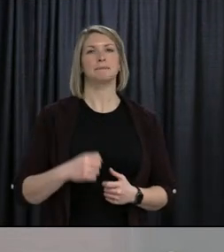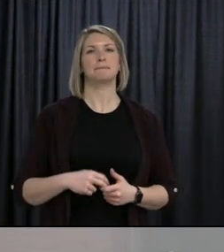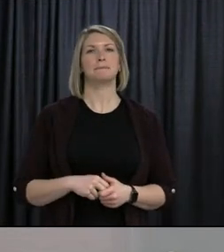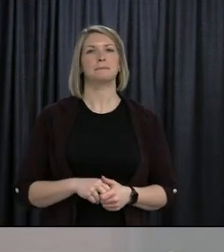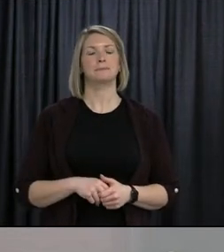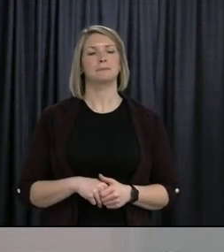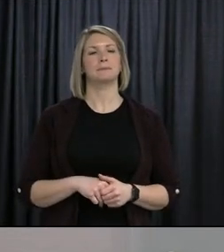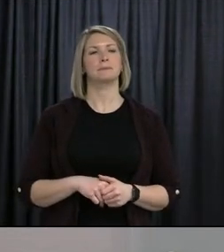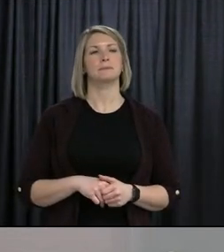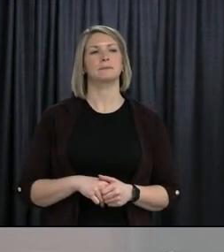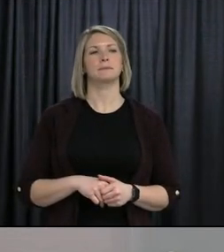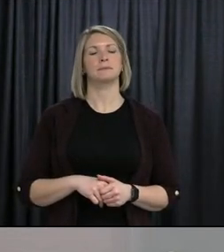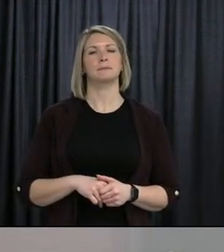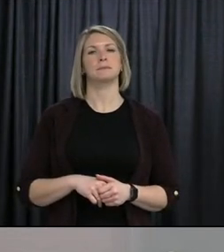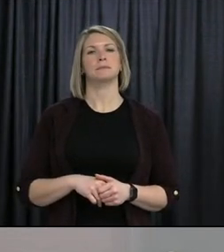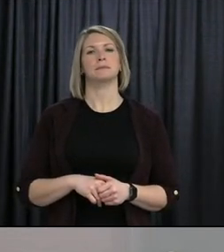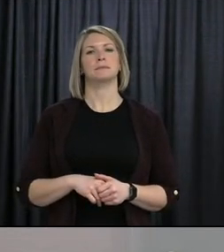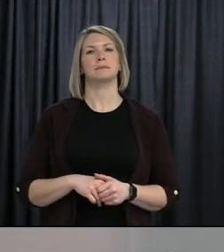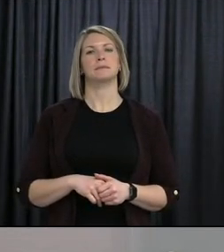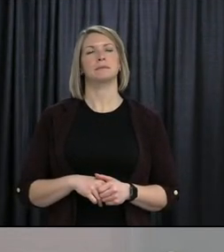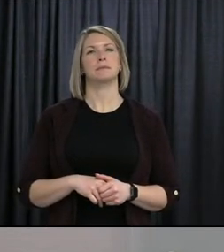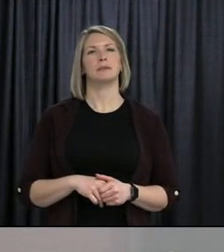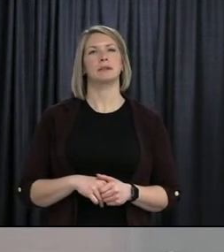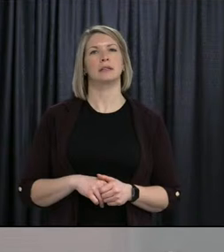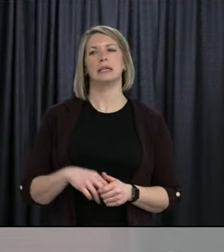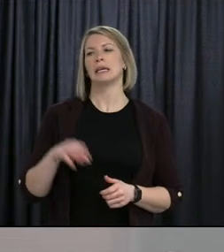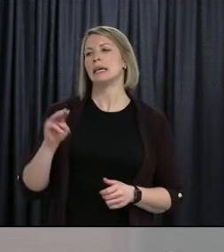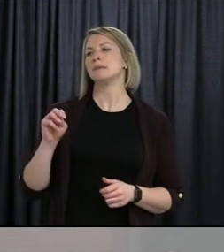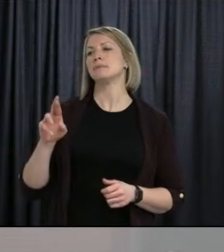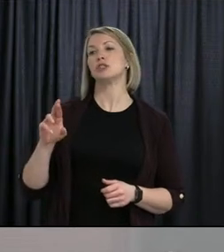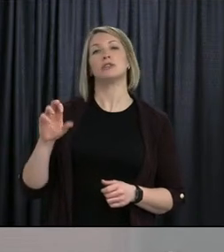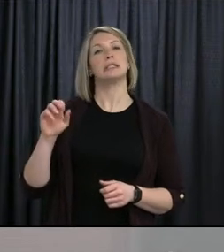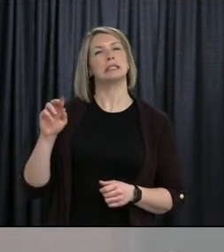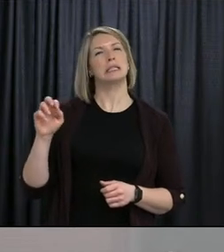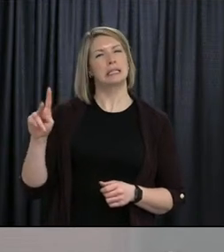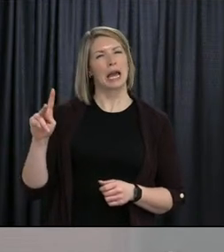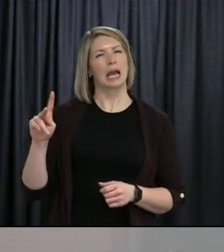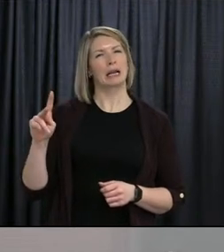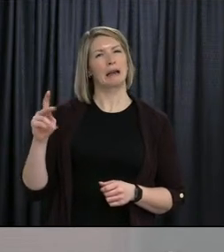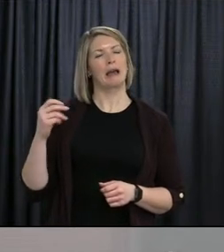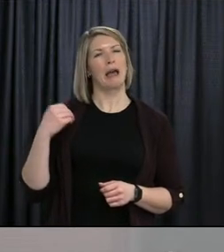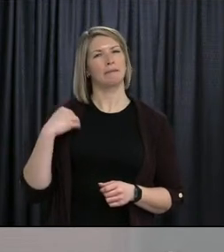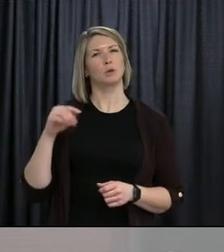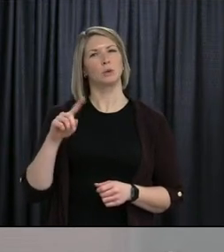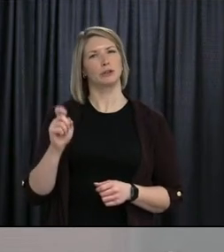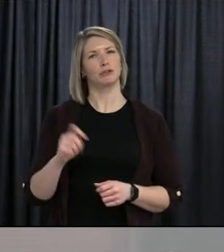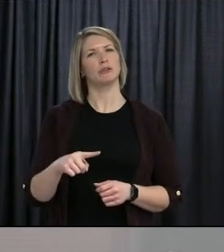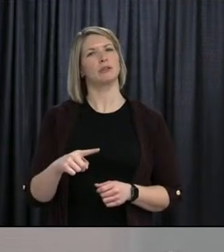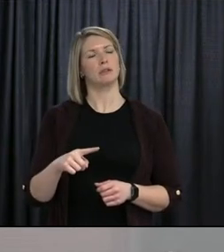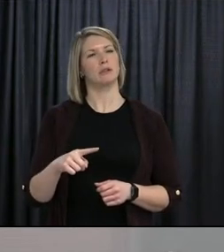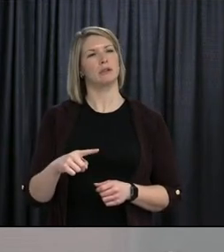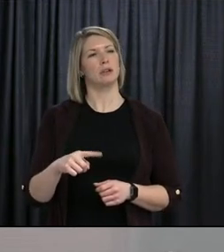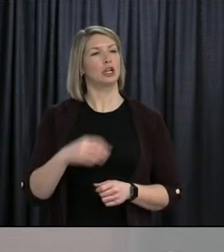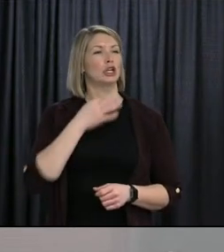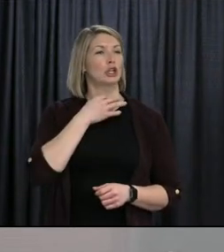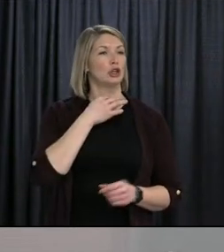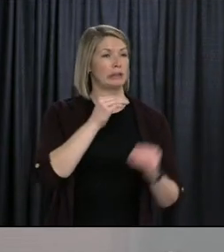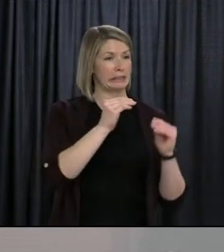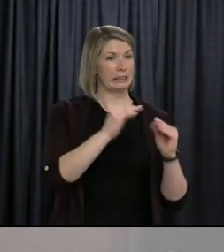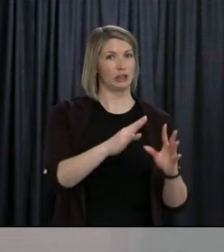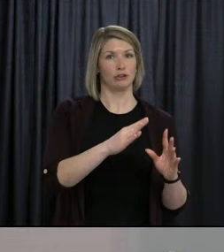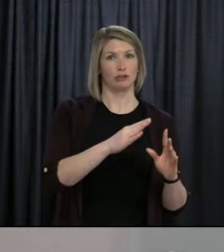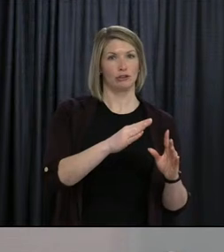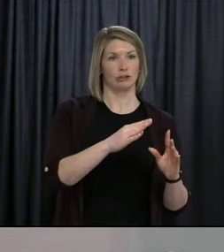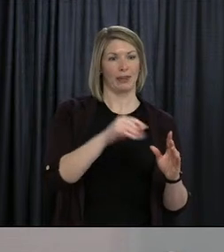A question for Mr. Stack regarding the readiness of teachers today,